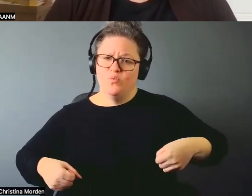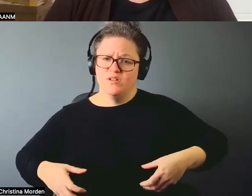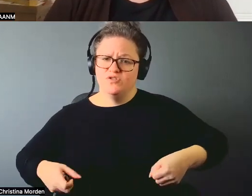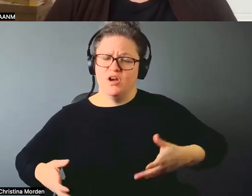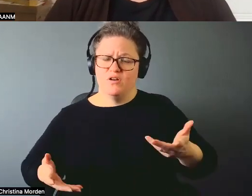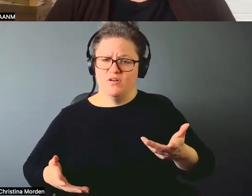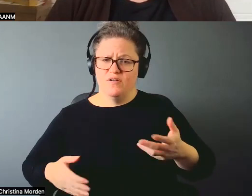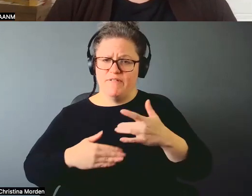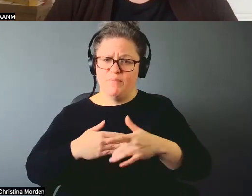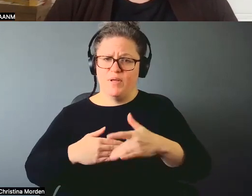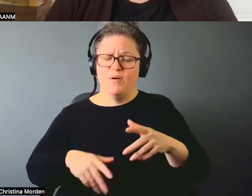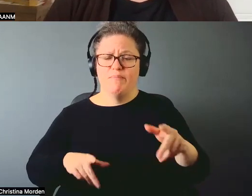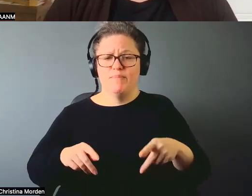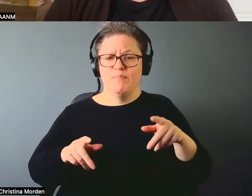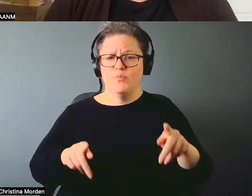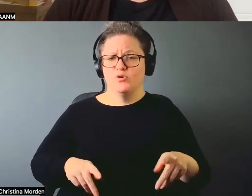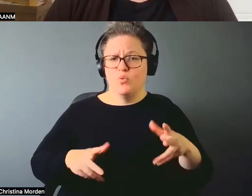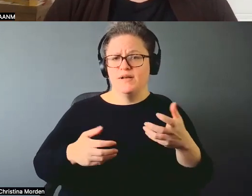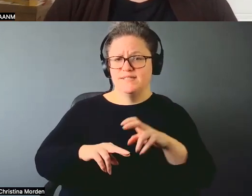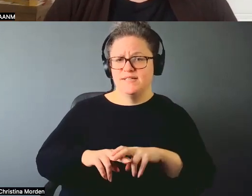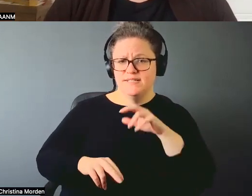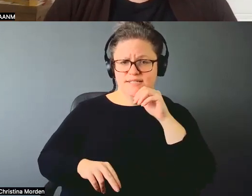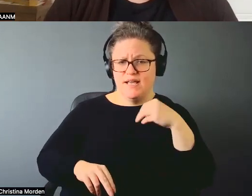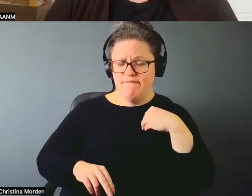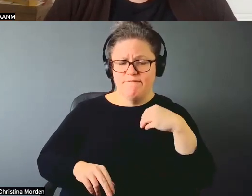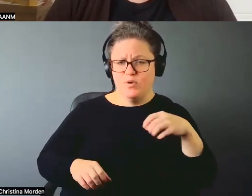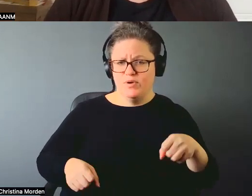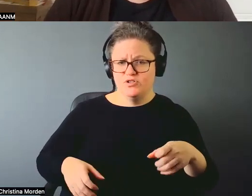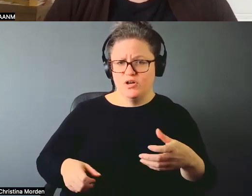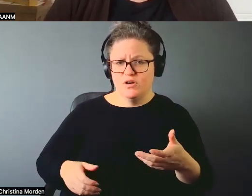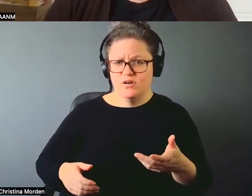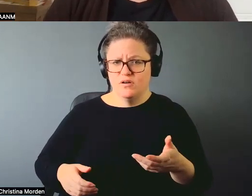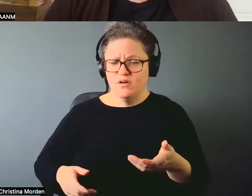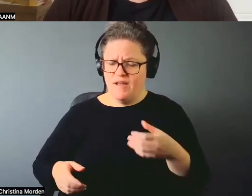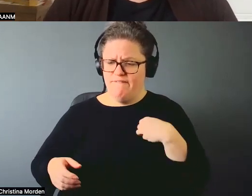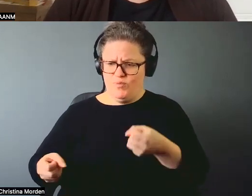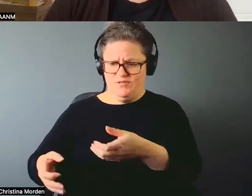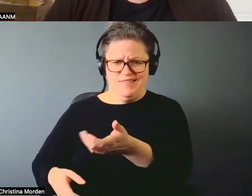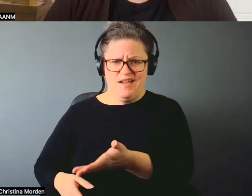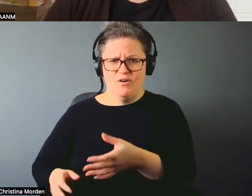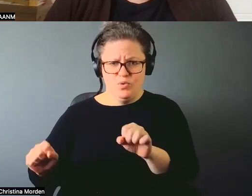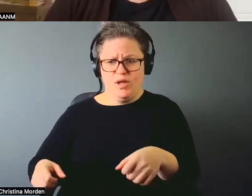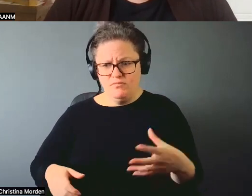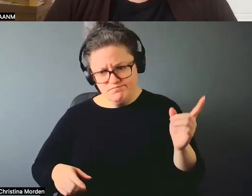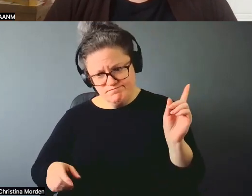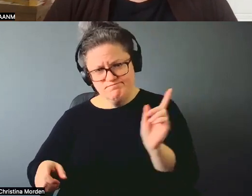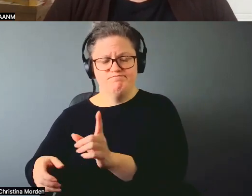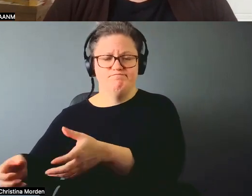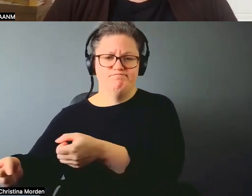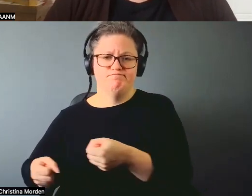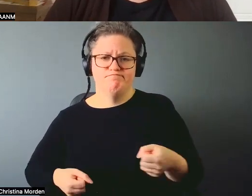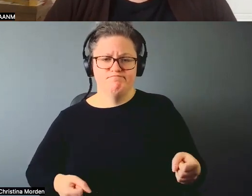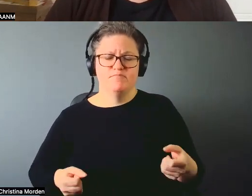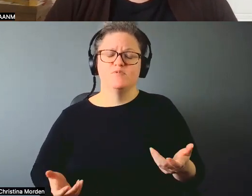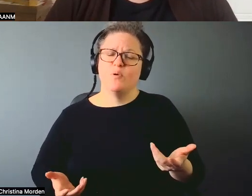person that maybe doesn't have a wheelchair and doesn't have to ask for it, but knows it's right there. Right. Like all